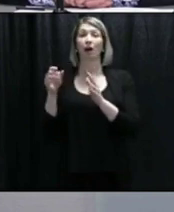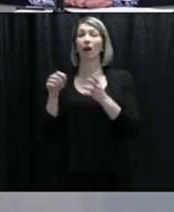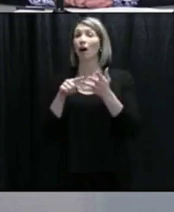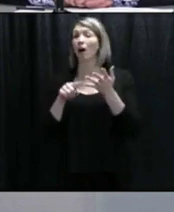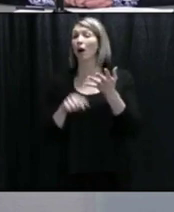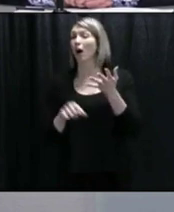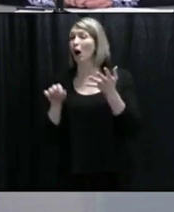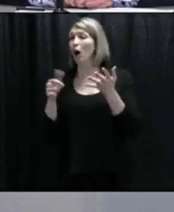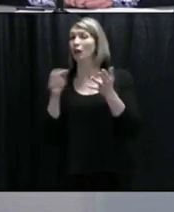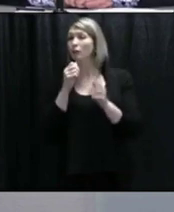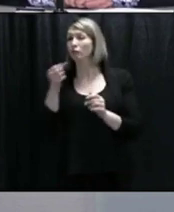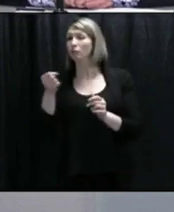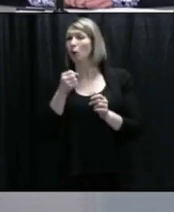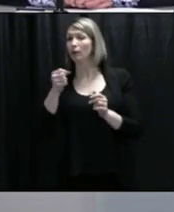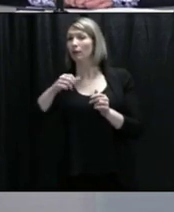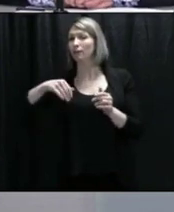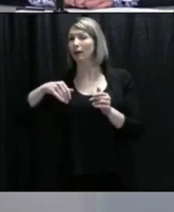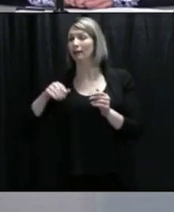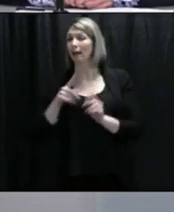of the Toronto Star or Genevieve Normand of Radio Canada?